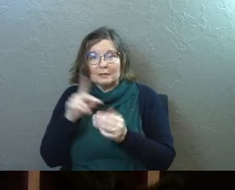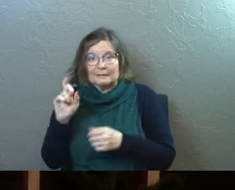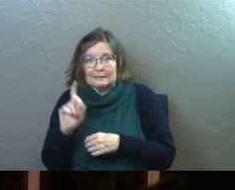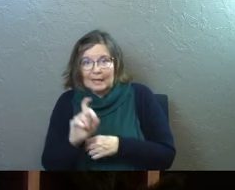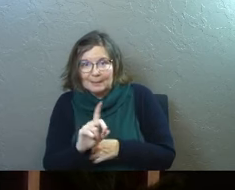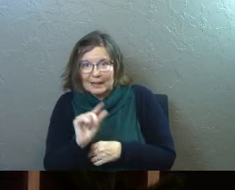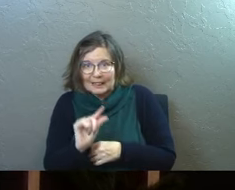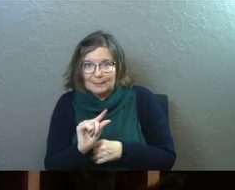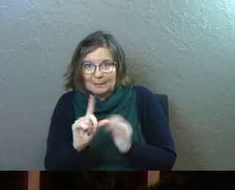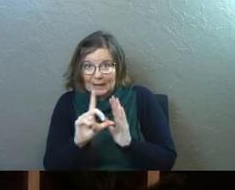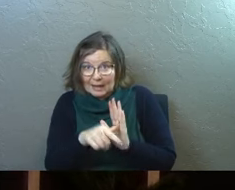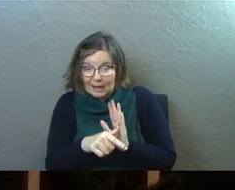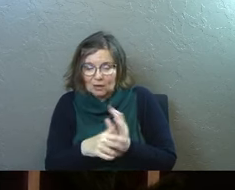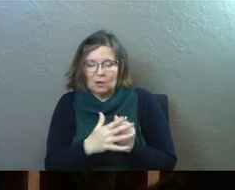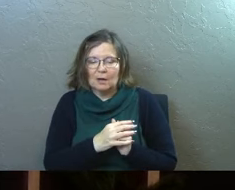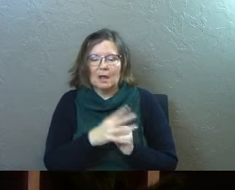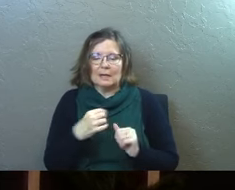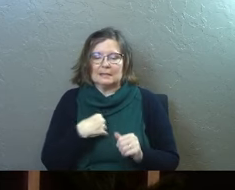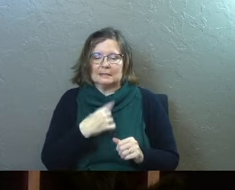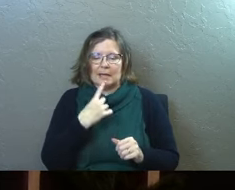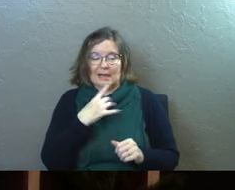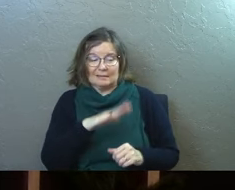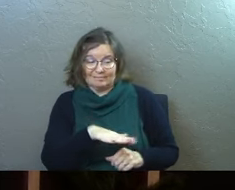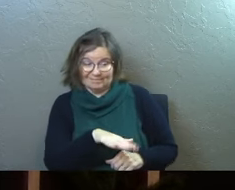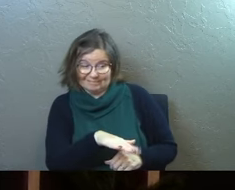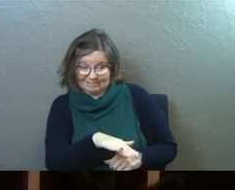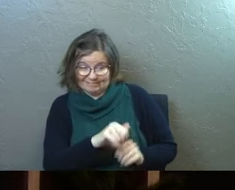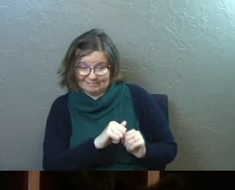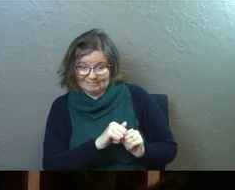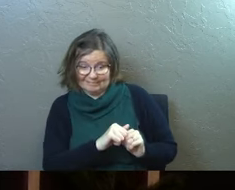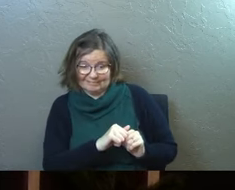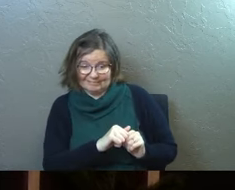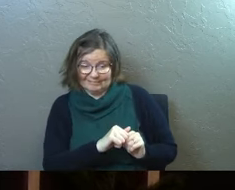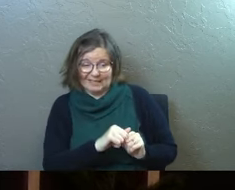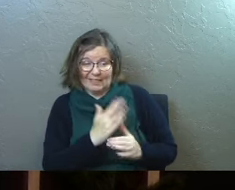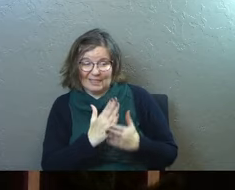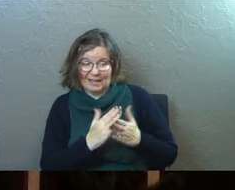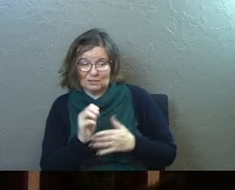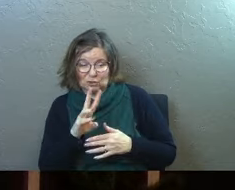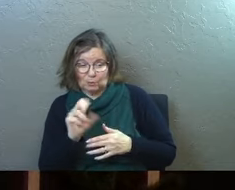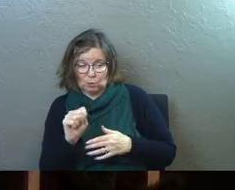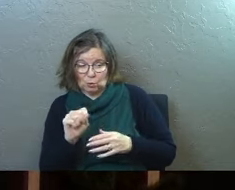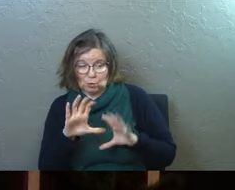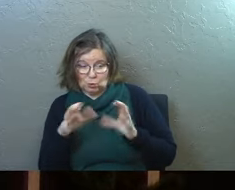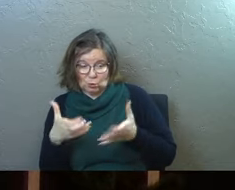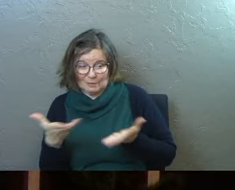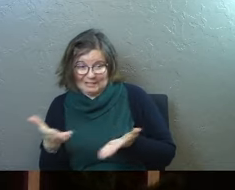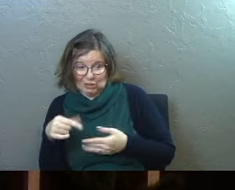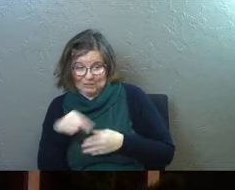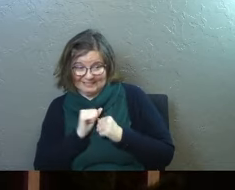coming in a little while later and saying, hey, there's some news crews